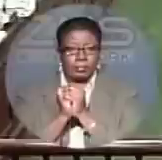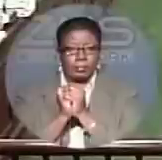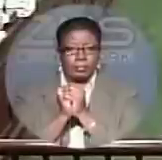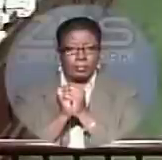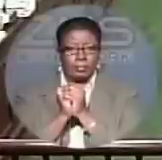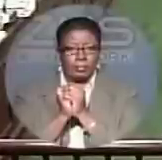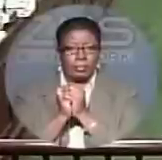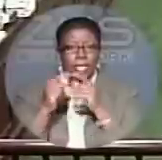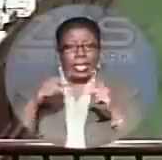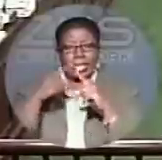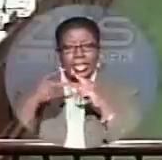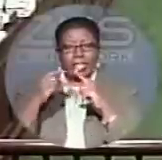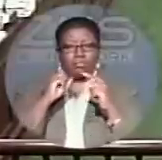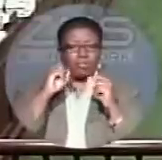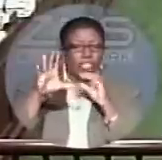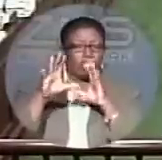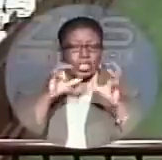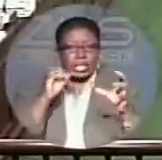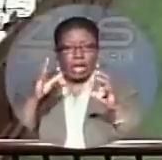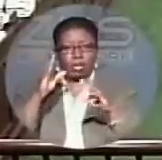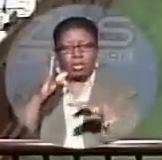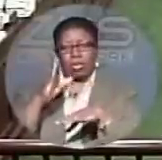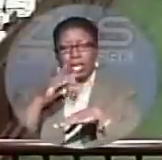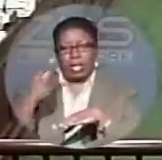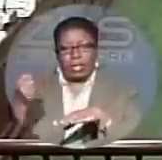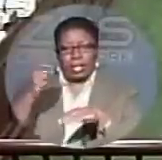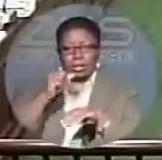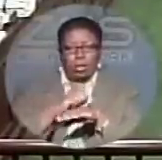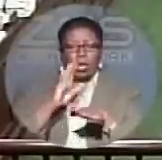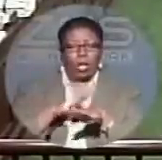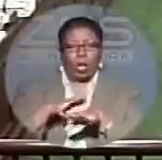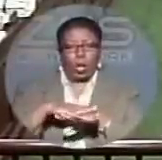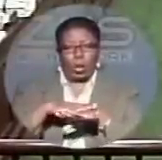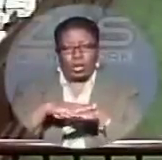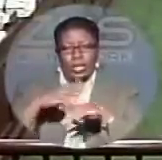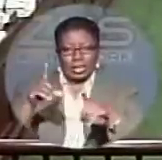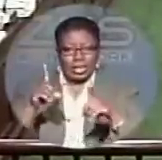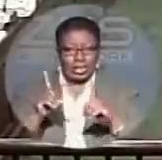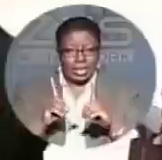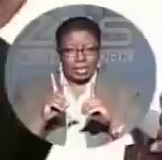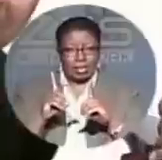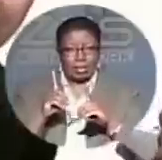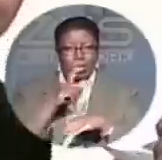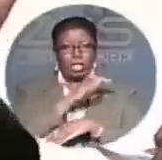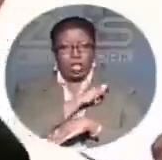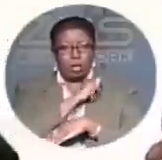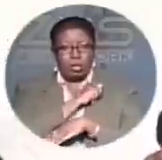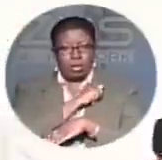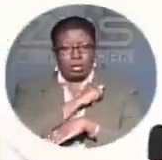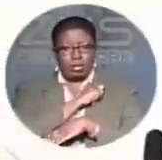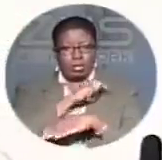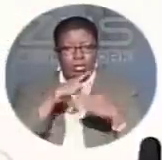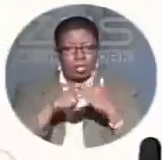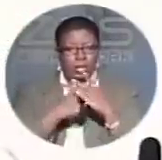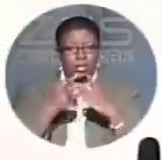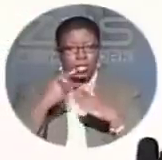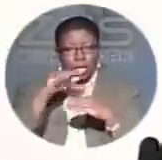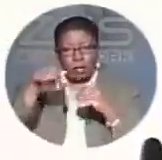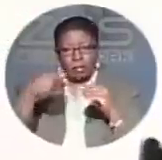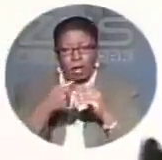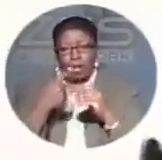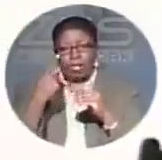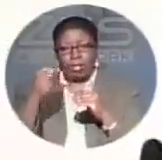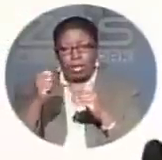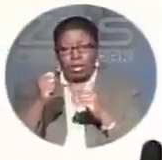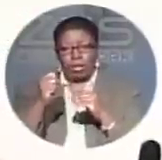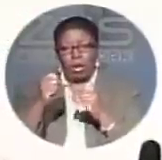Amidst shouts, chairs, and knocking on desks by opposition members, Thompson proceeded with the minority report, which criticizes